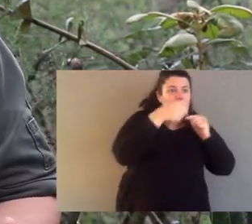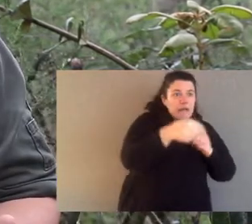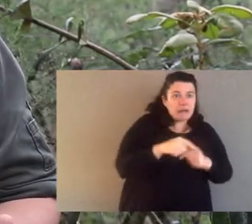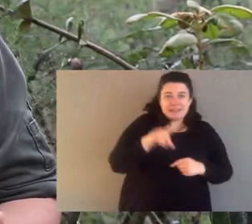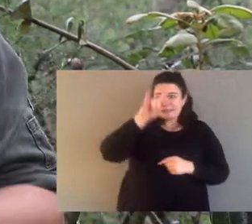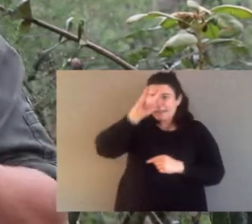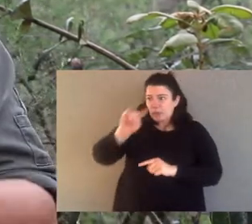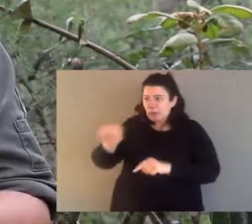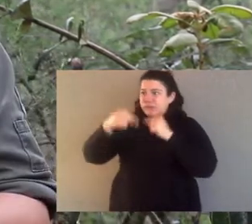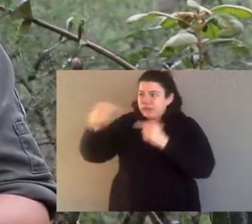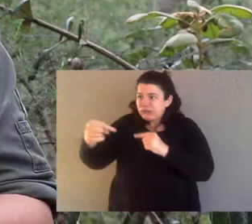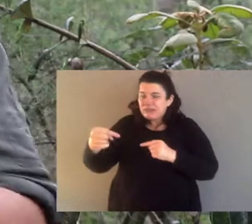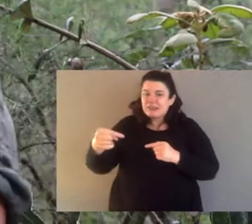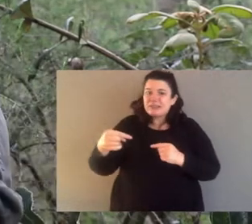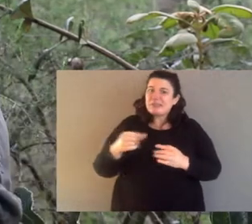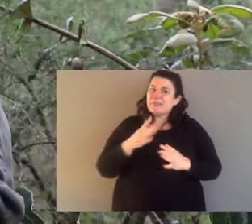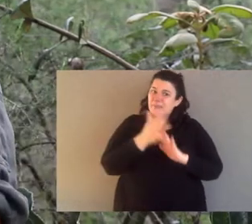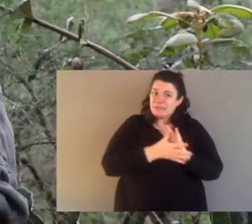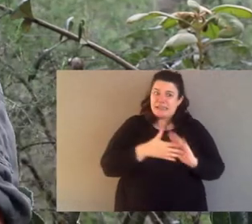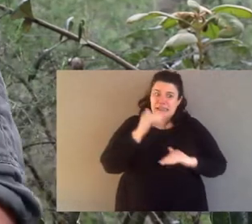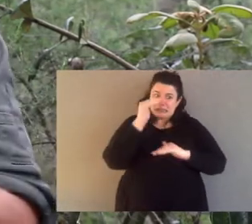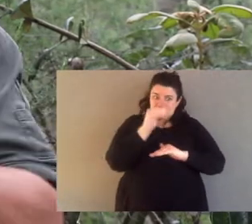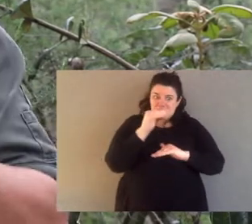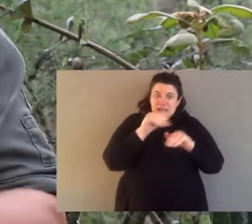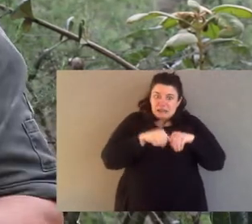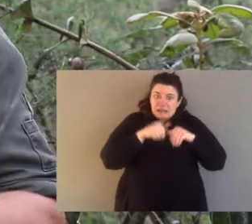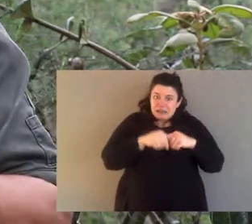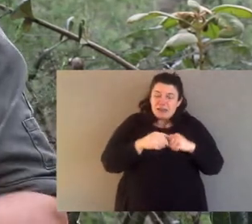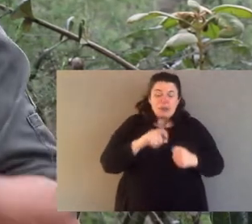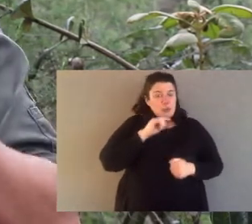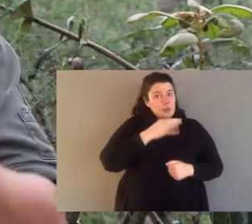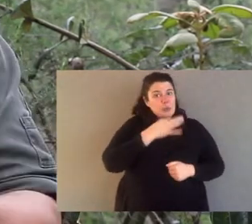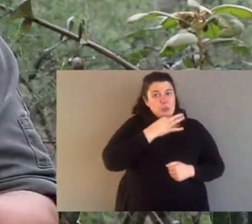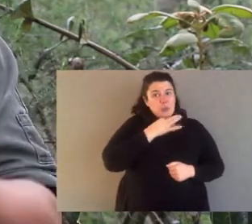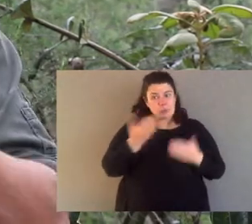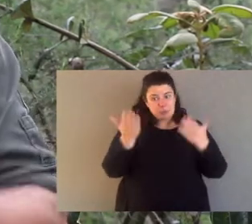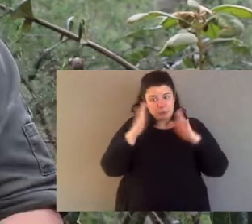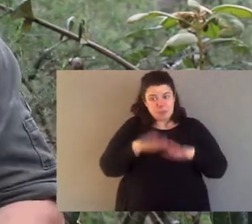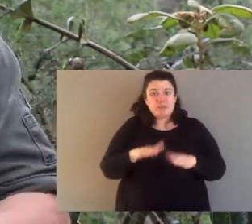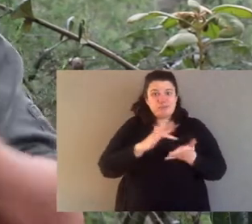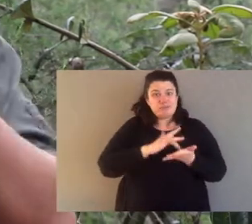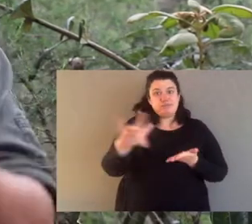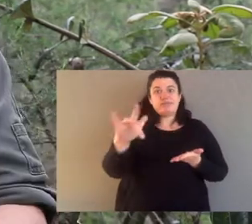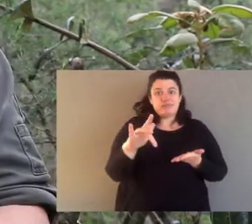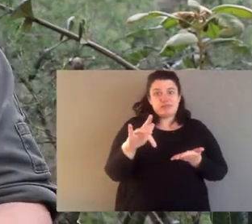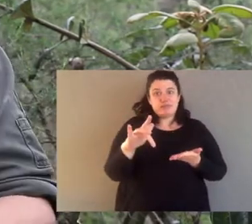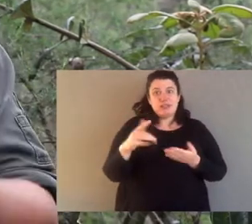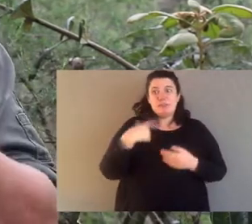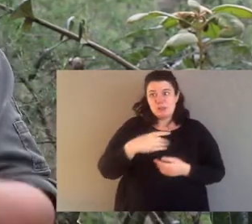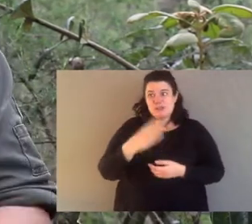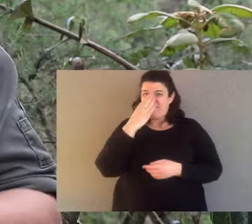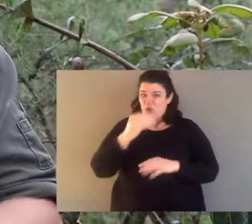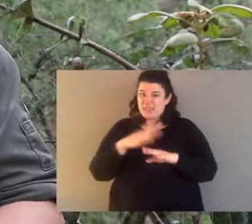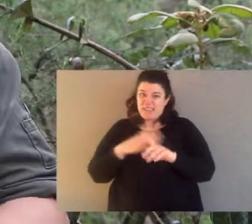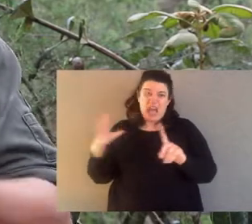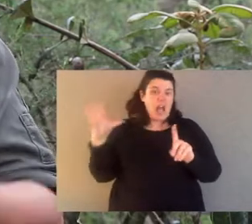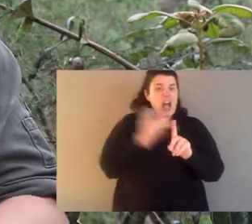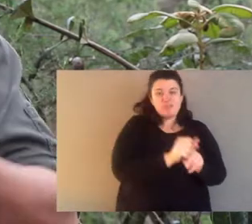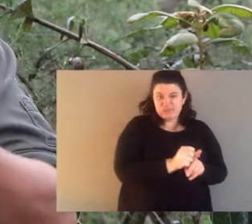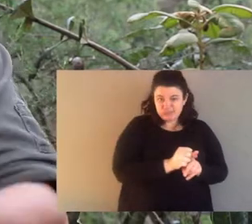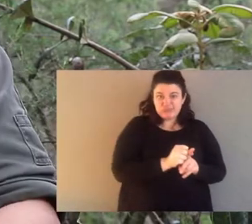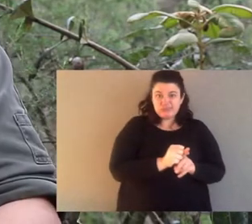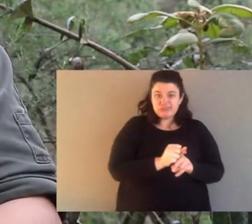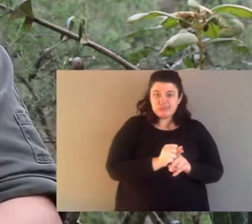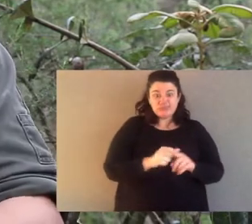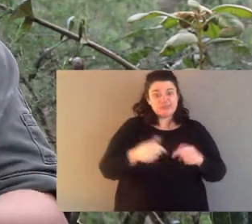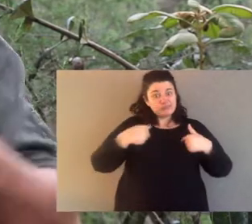quals. And the fox and cat are entirely different. So potteroos are facing extinction because they are prey to the feral species like